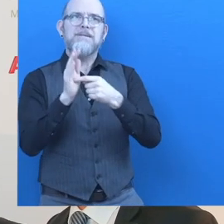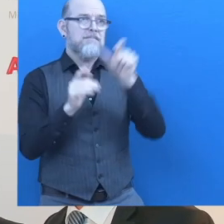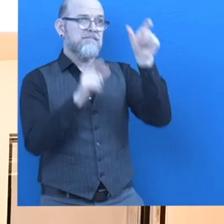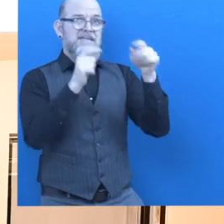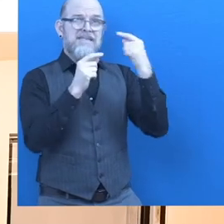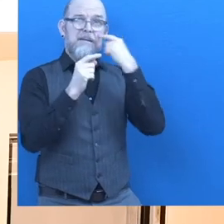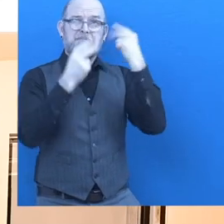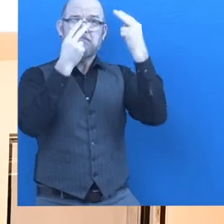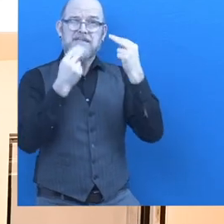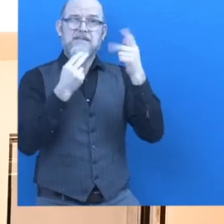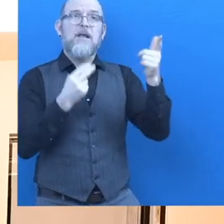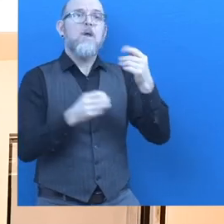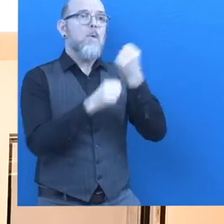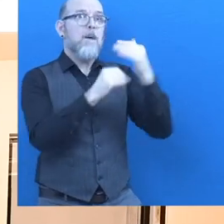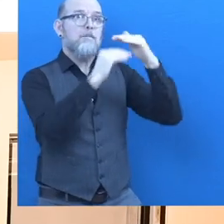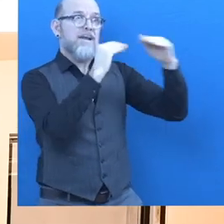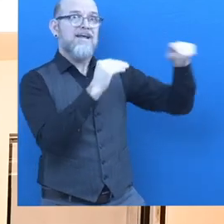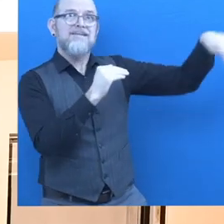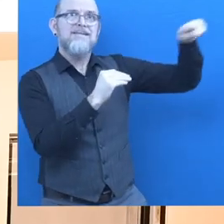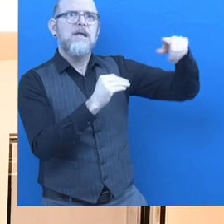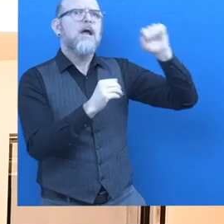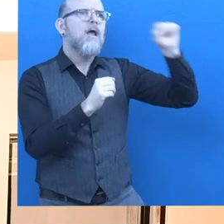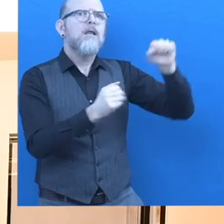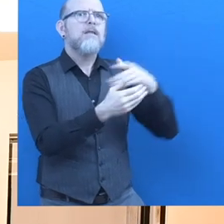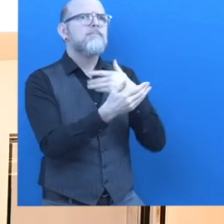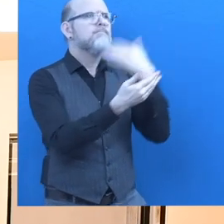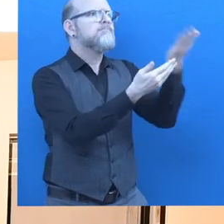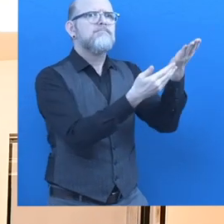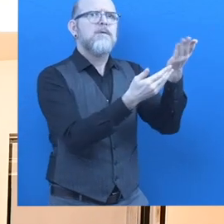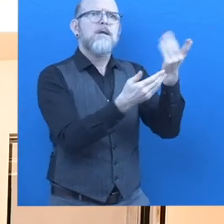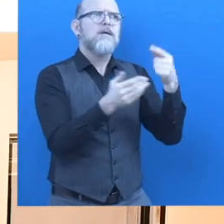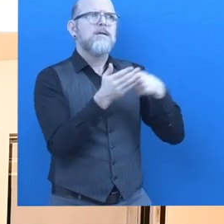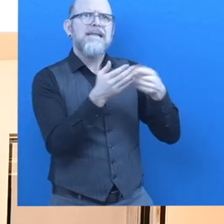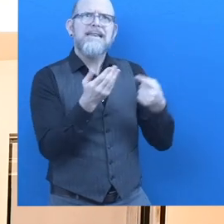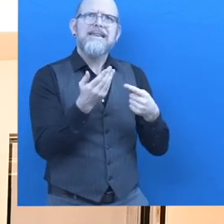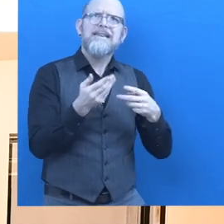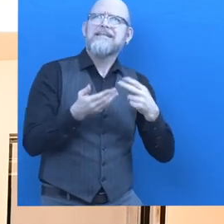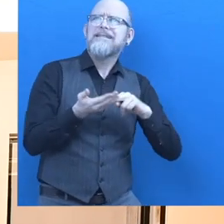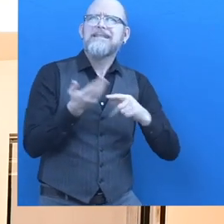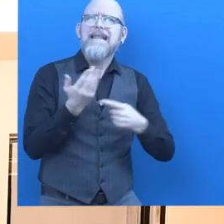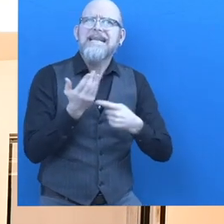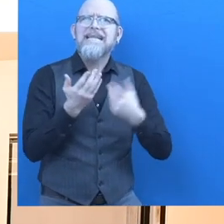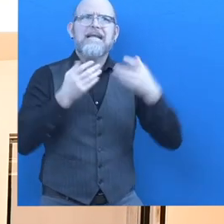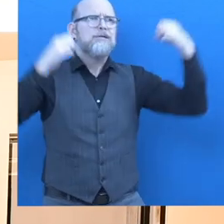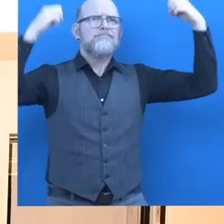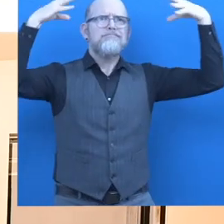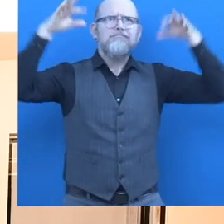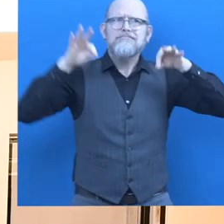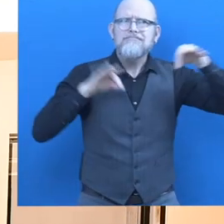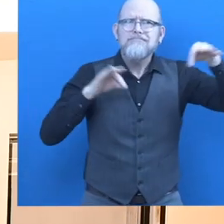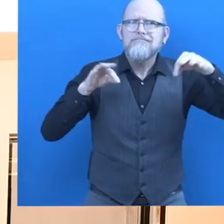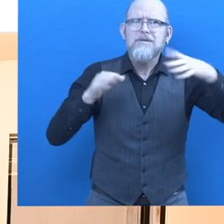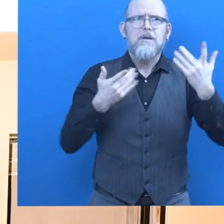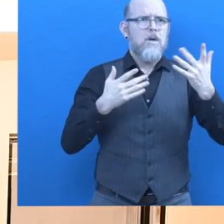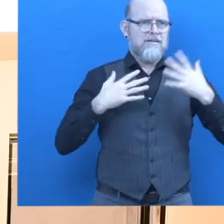planning the right lighting for visually impaired workplaces, as well as the ergonomic aspects that have to be taken into account.